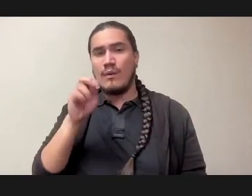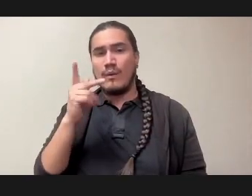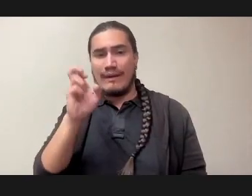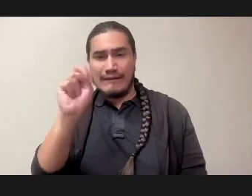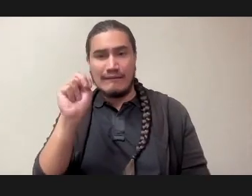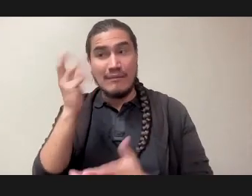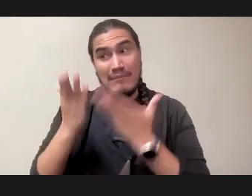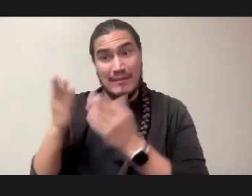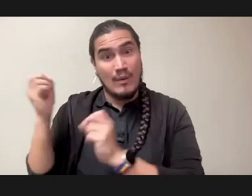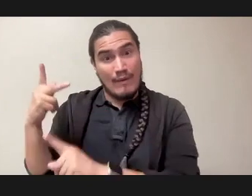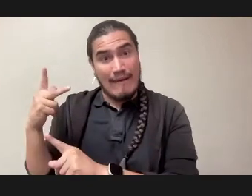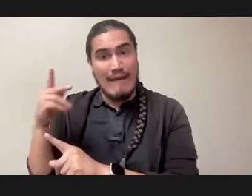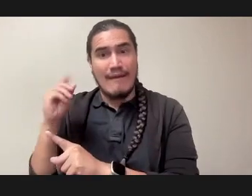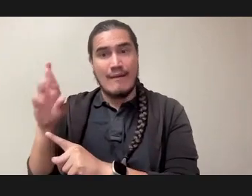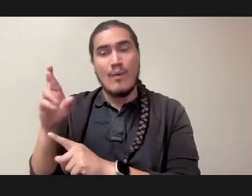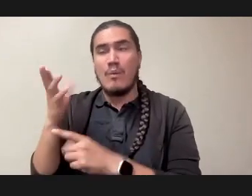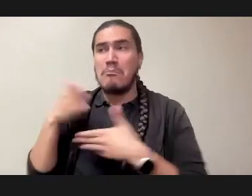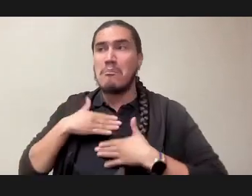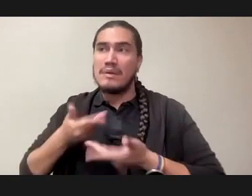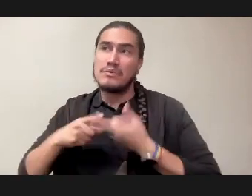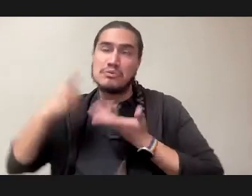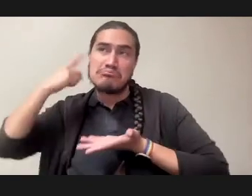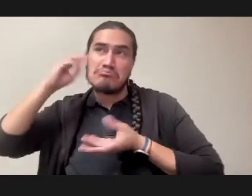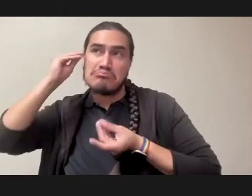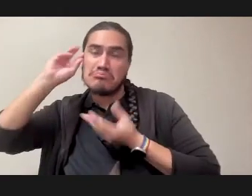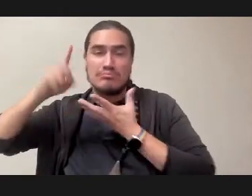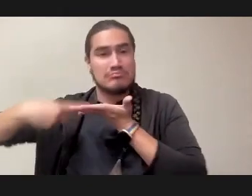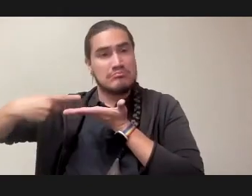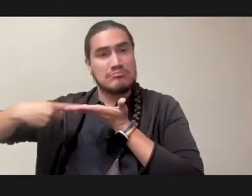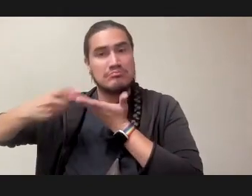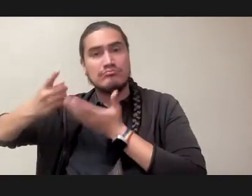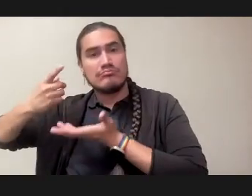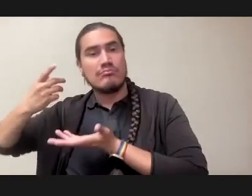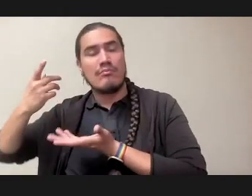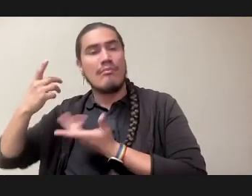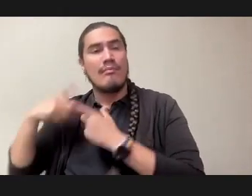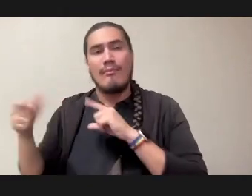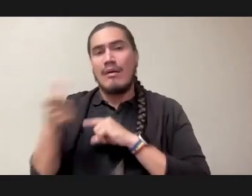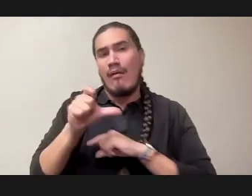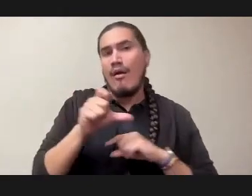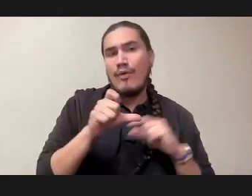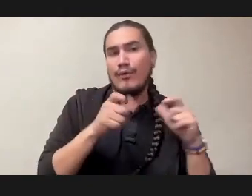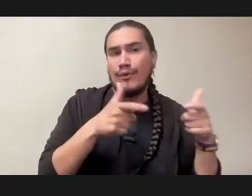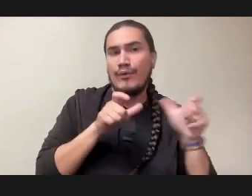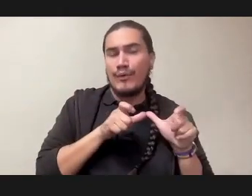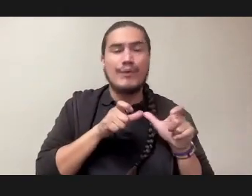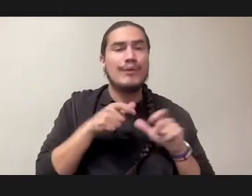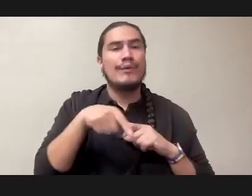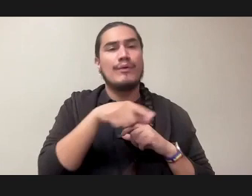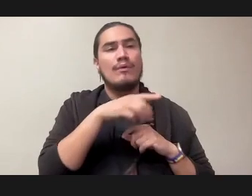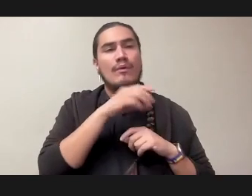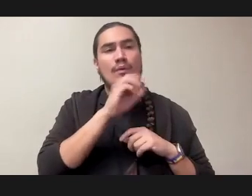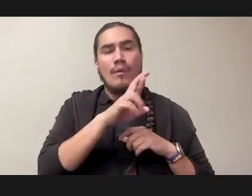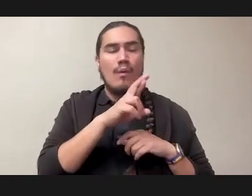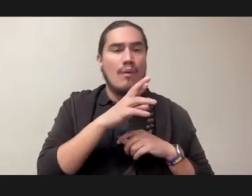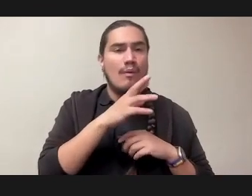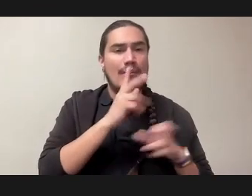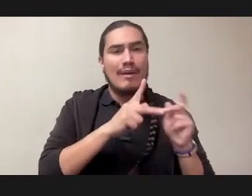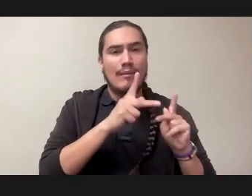okay or entertainable in a different area, et cetera, et cetera. And then you have all the intricate stories of